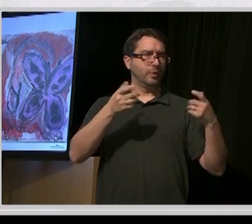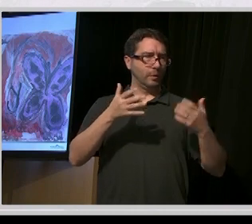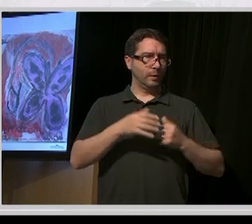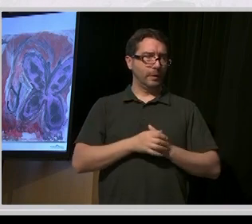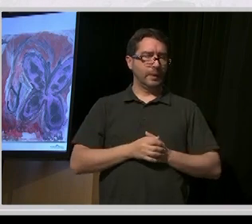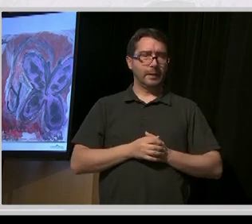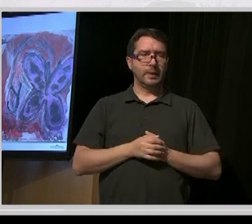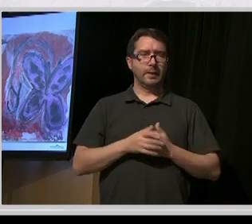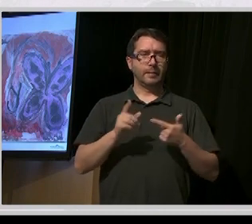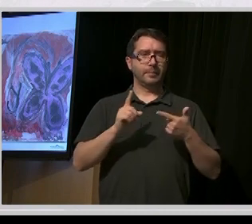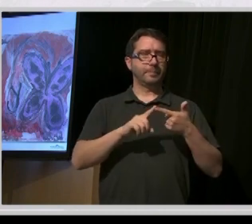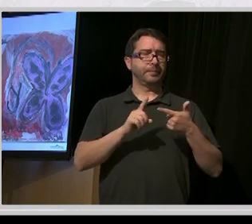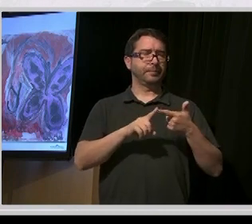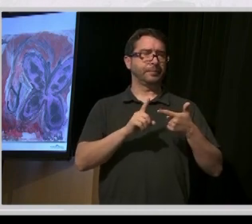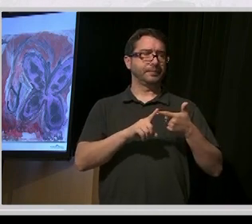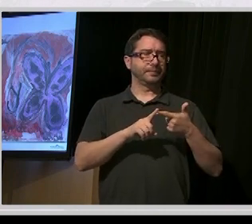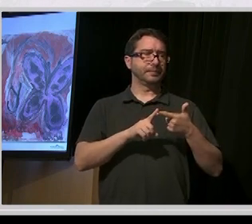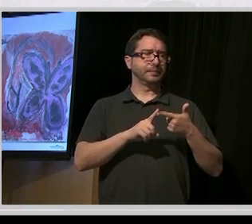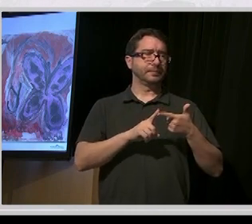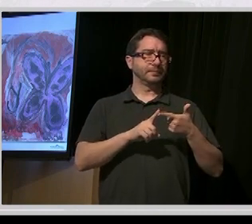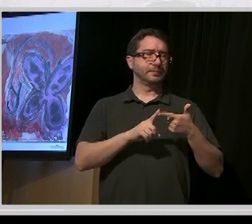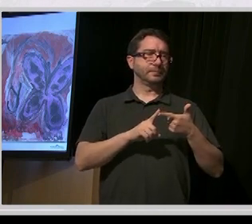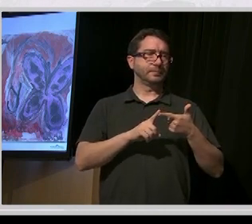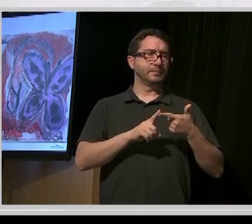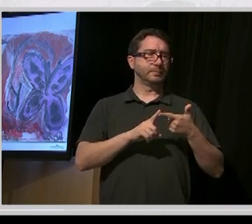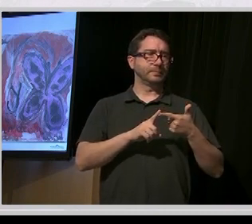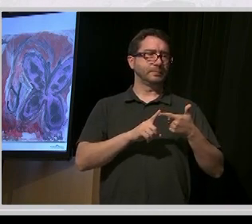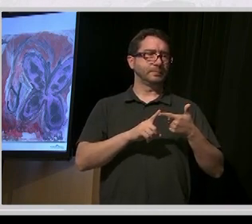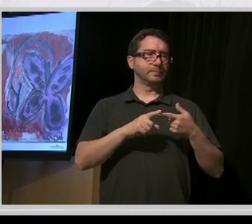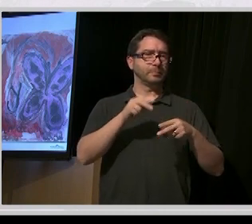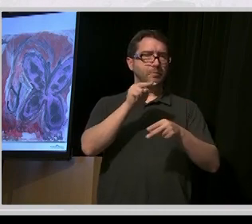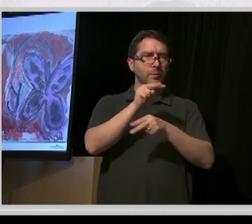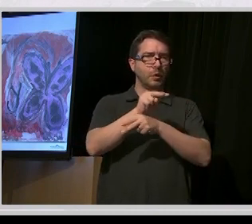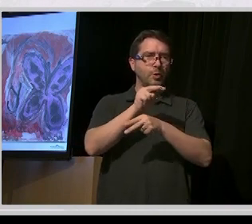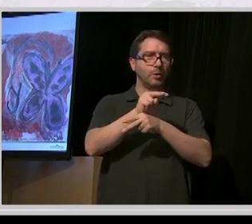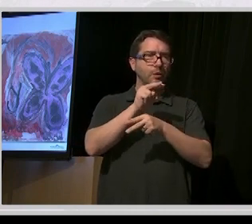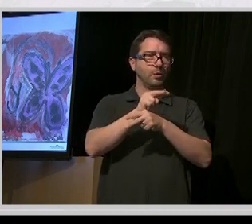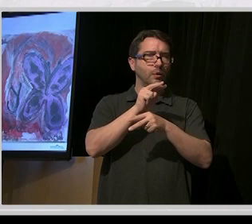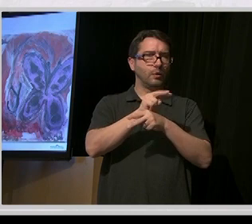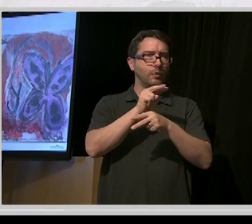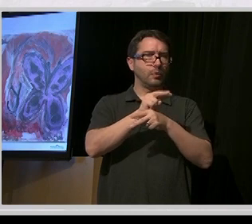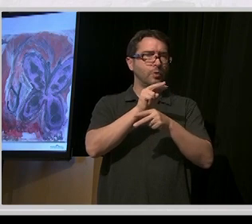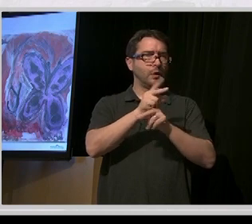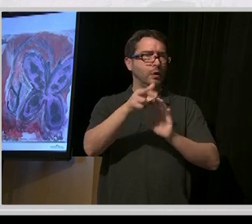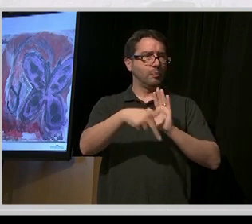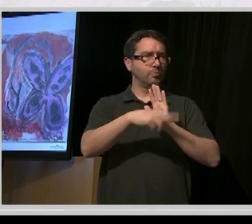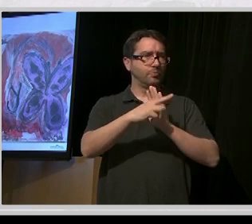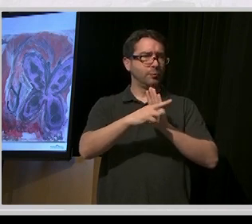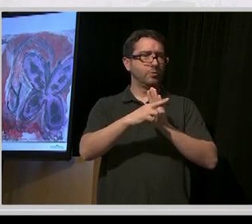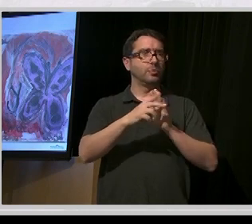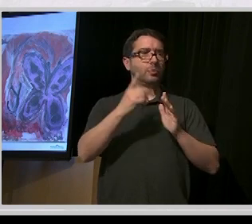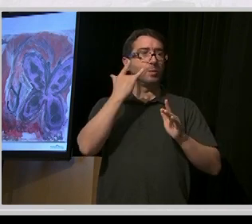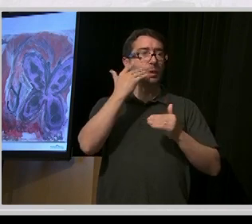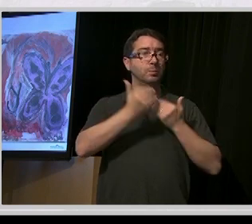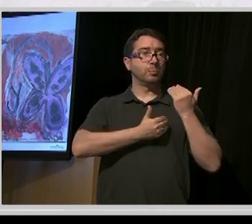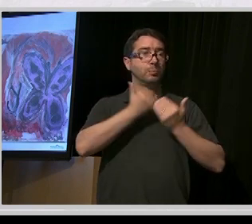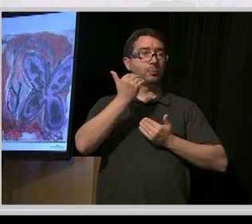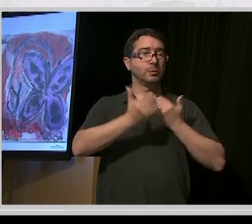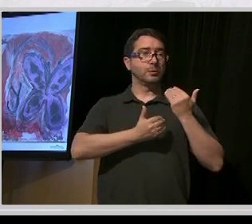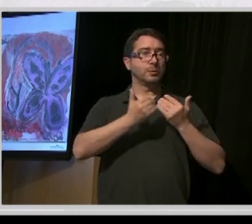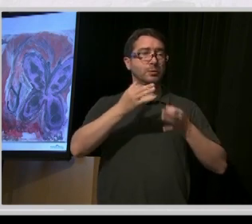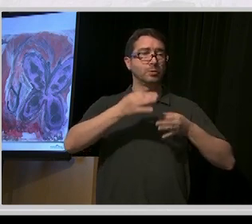The second thing is about this idea of monitoring and reviewing because there is a court process of monitoring